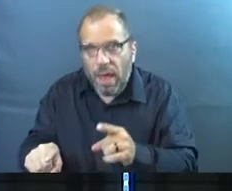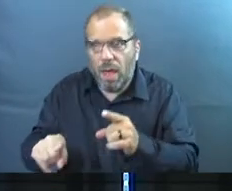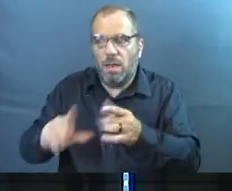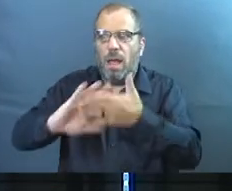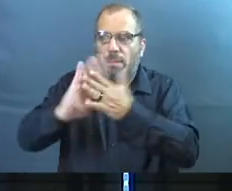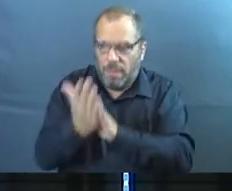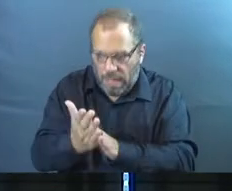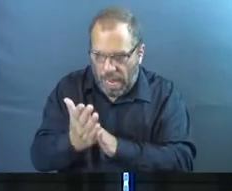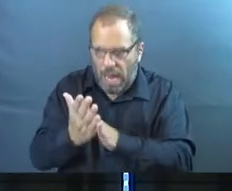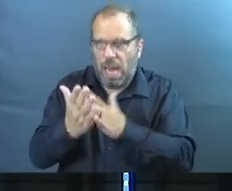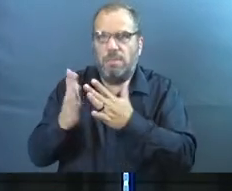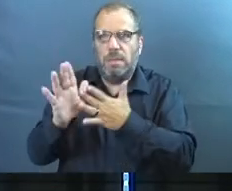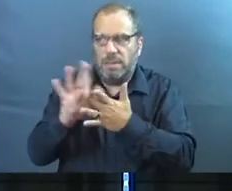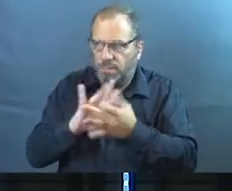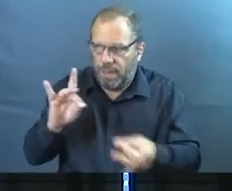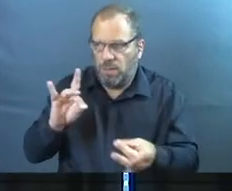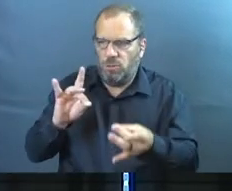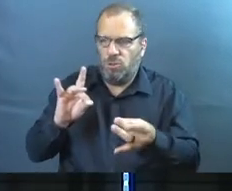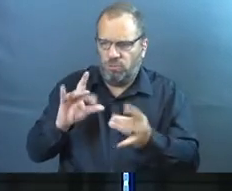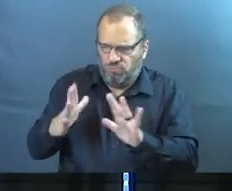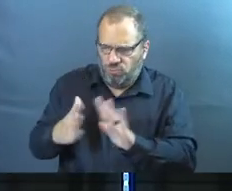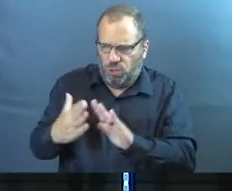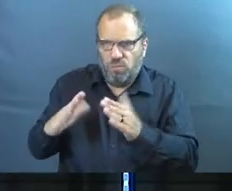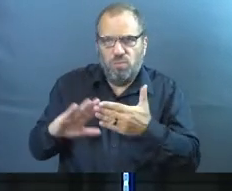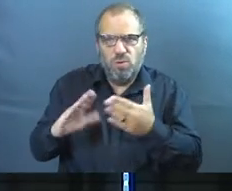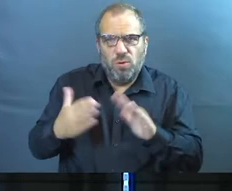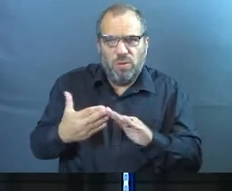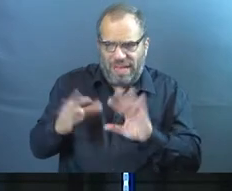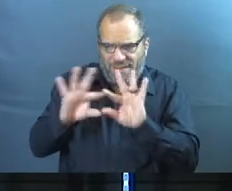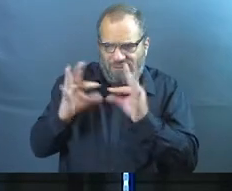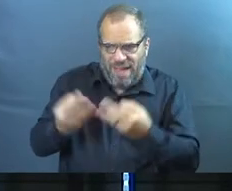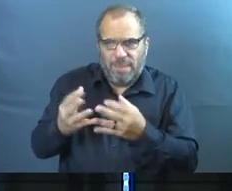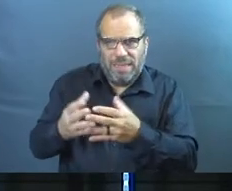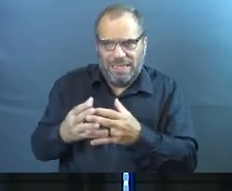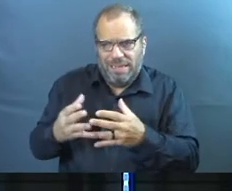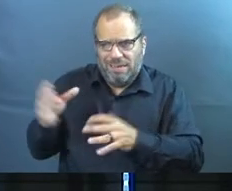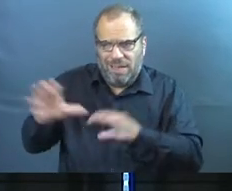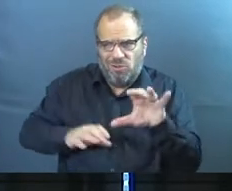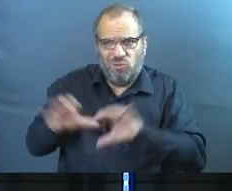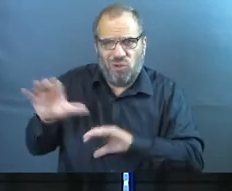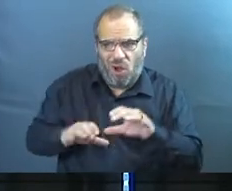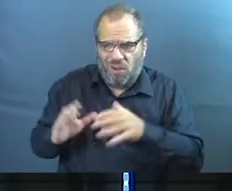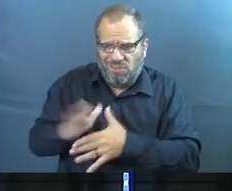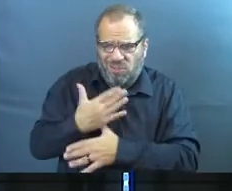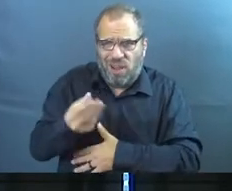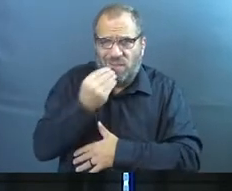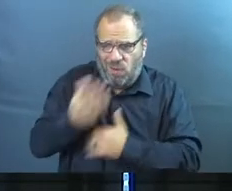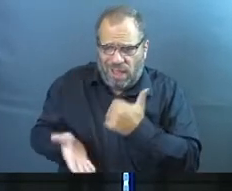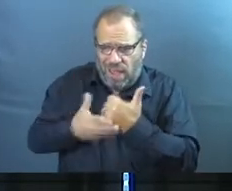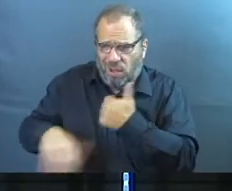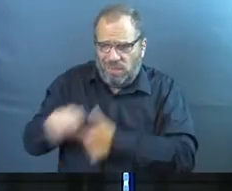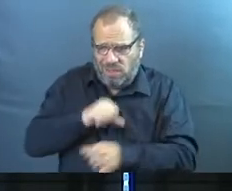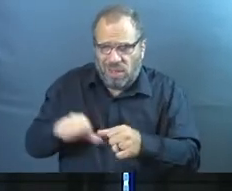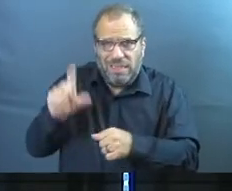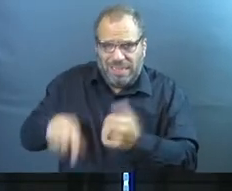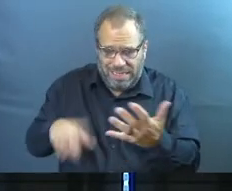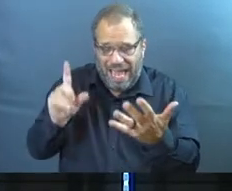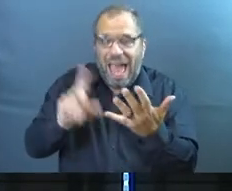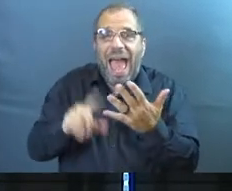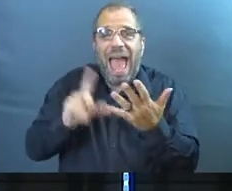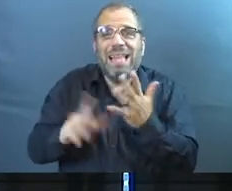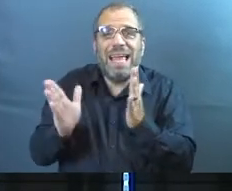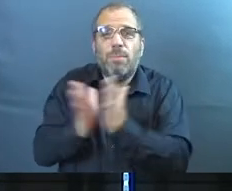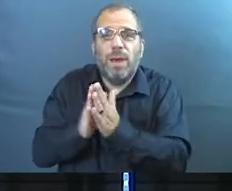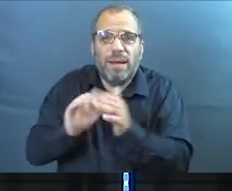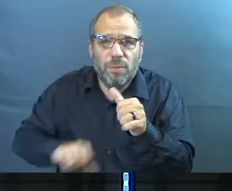became a spiritual community and a family. They talked. They shared meals together. They helped each other with needs. And